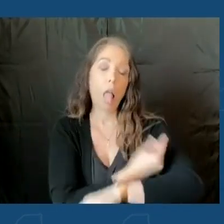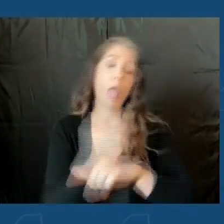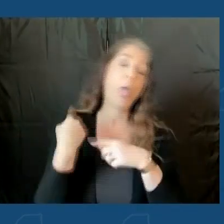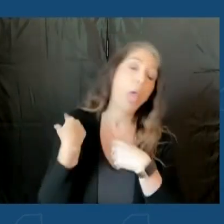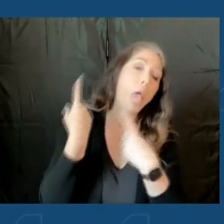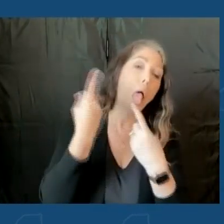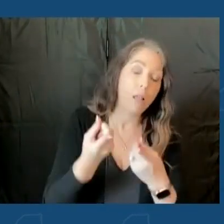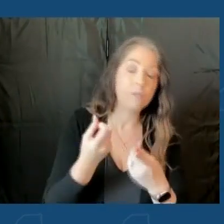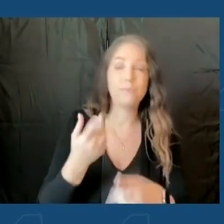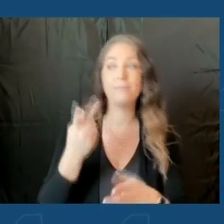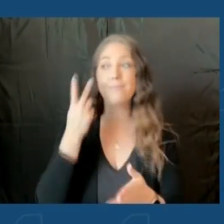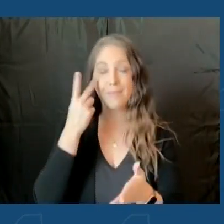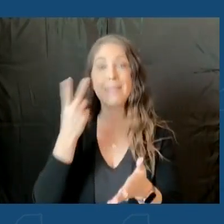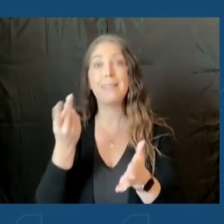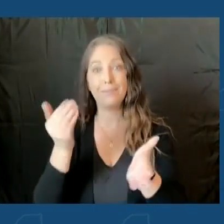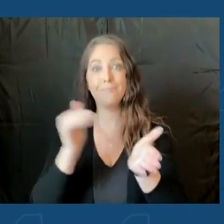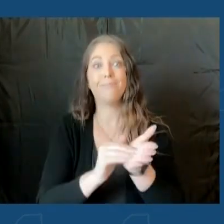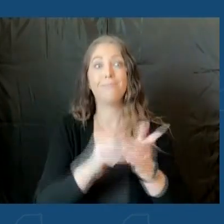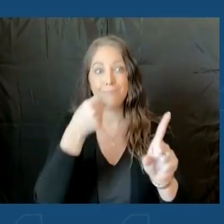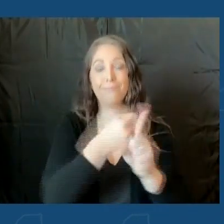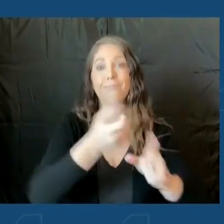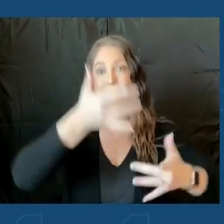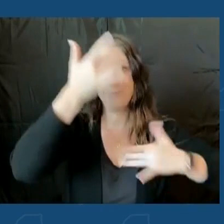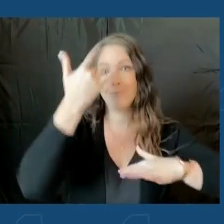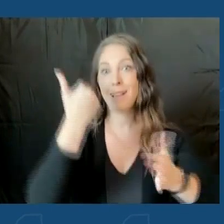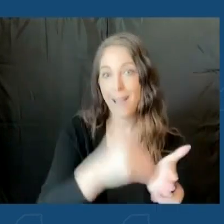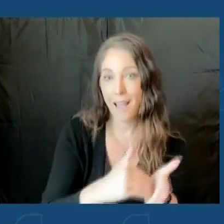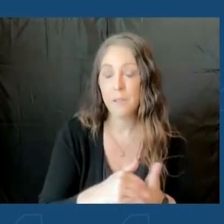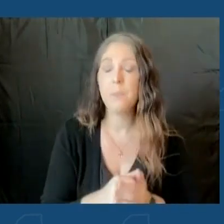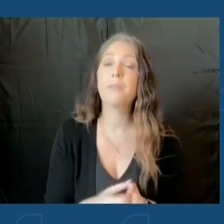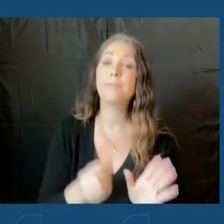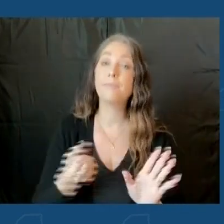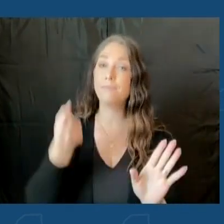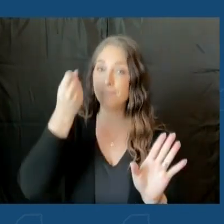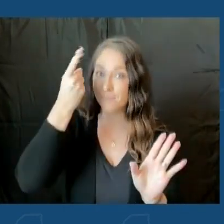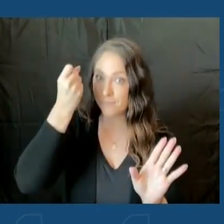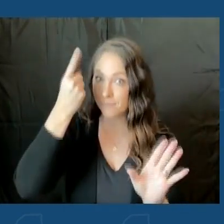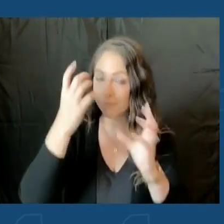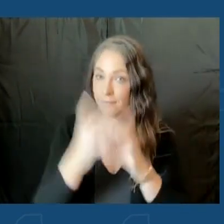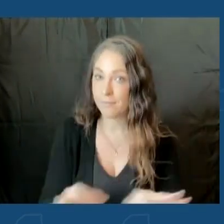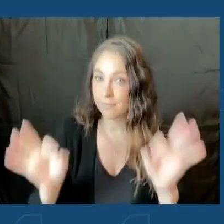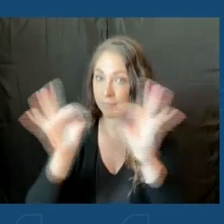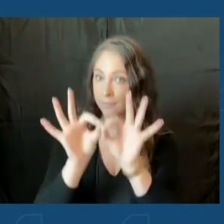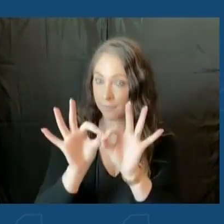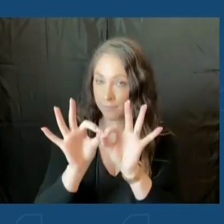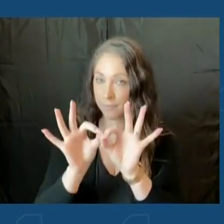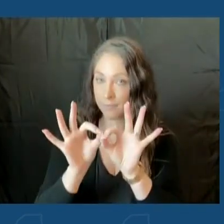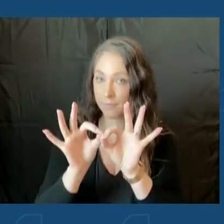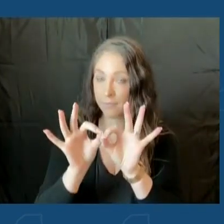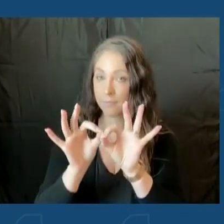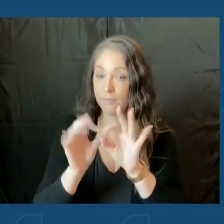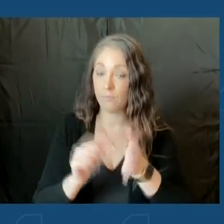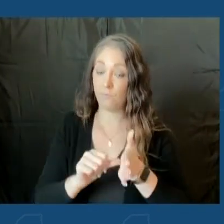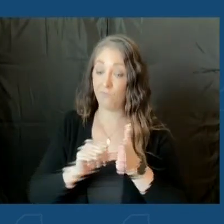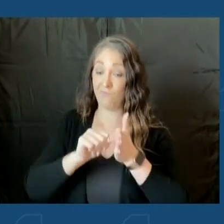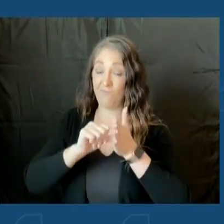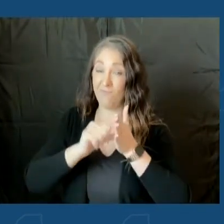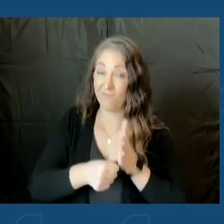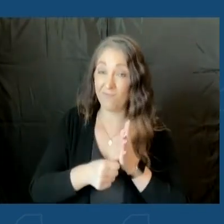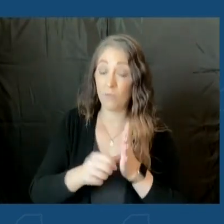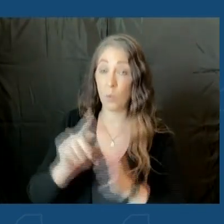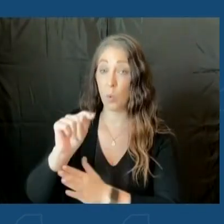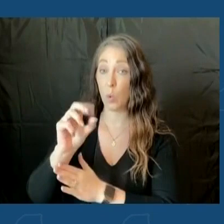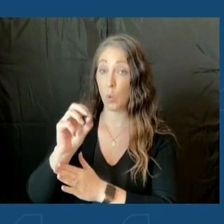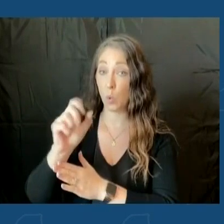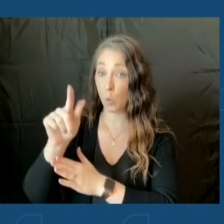breakthrough infections. But the key message that I want to make sure everybody understands is that the key tools that we have developed over the last